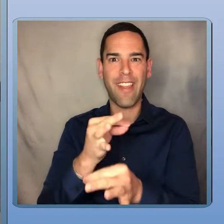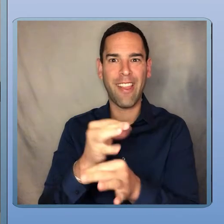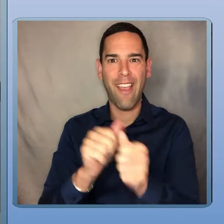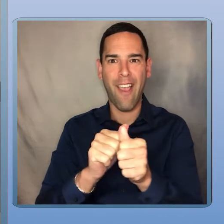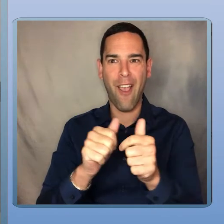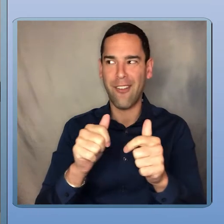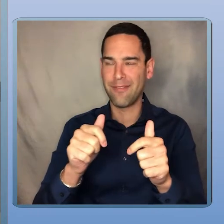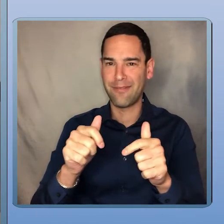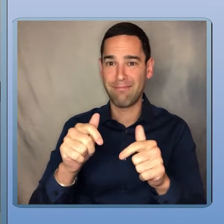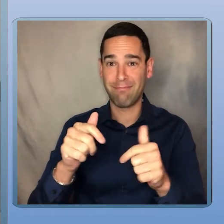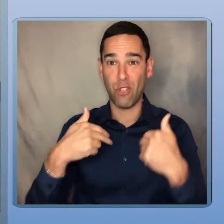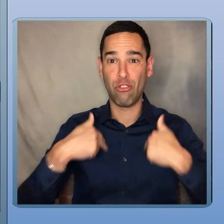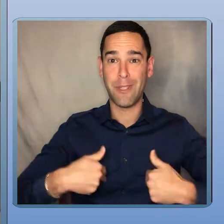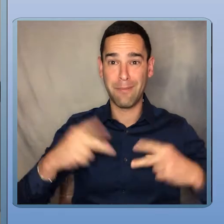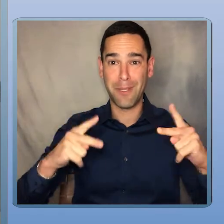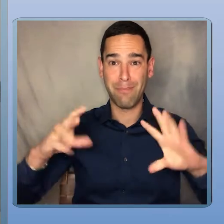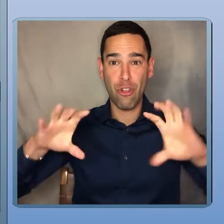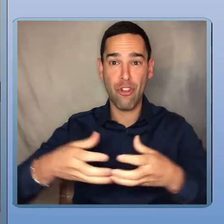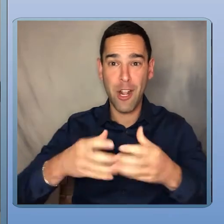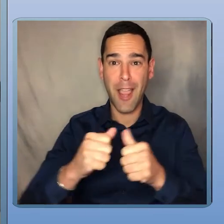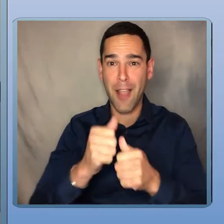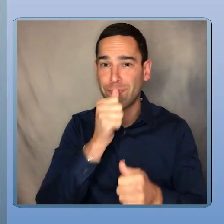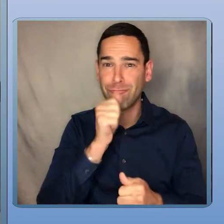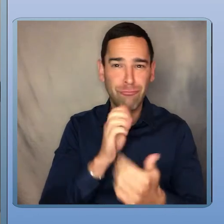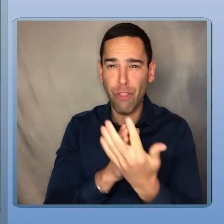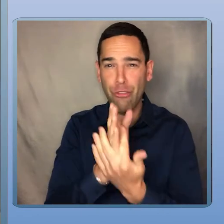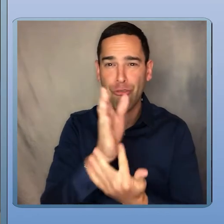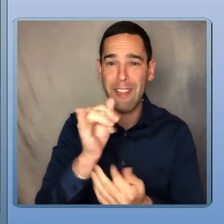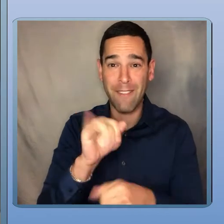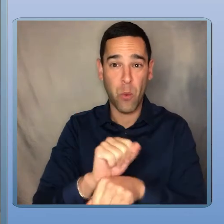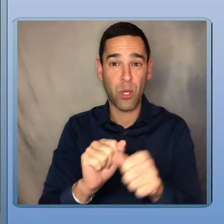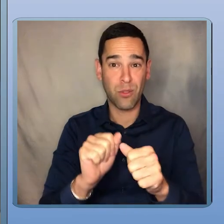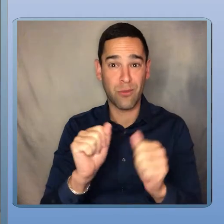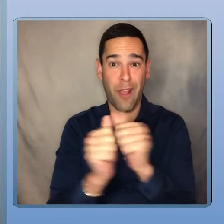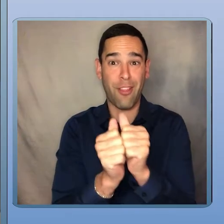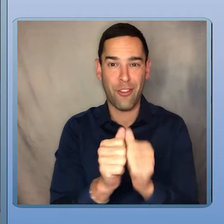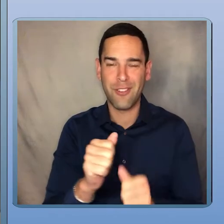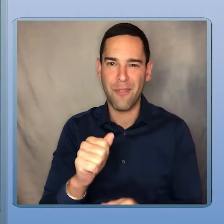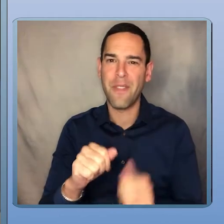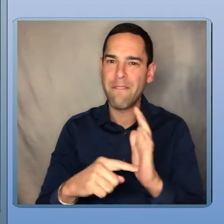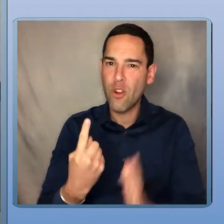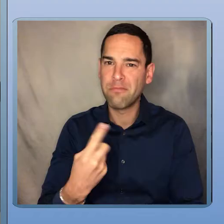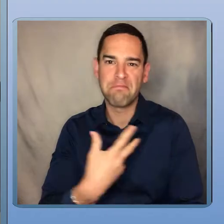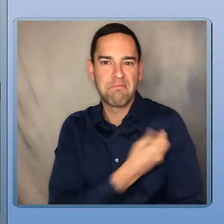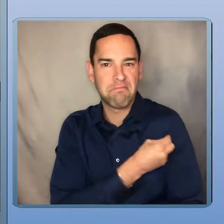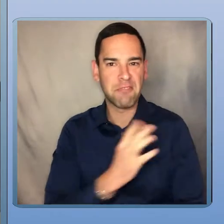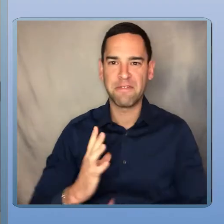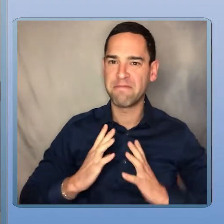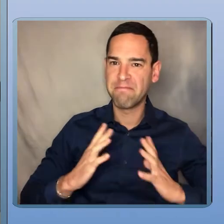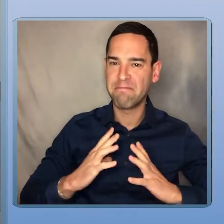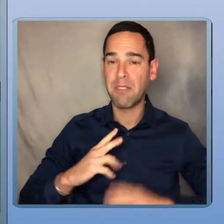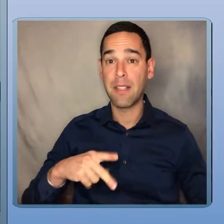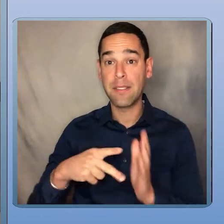what we can get through as you know humans when we work together that experience was extremely positive and then the second one was very